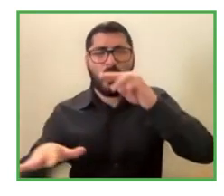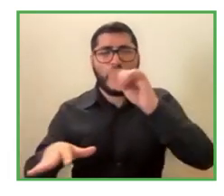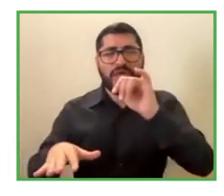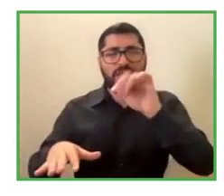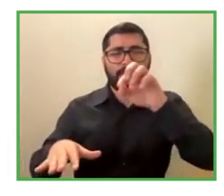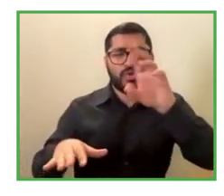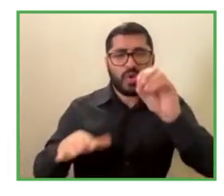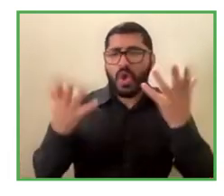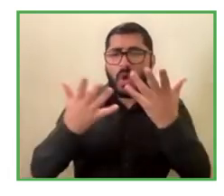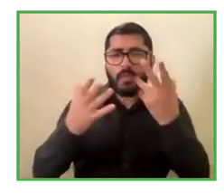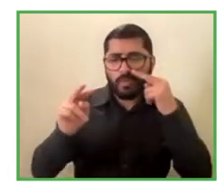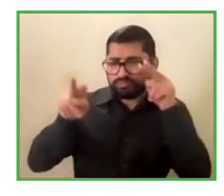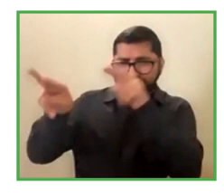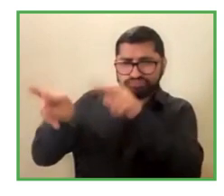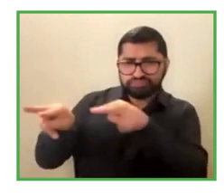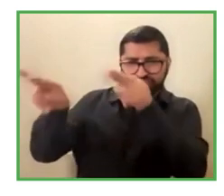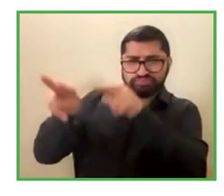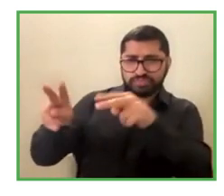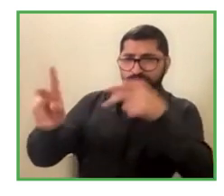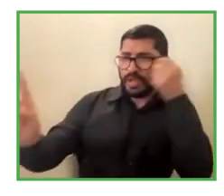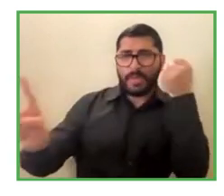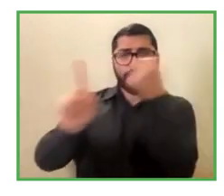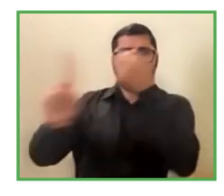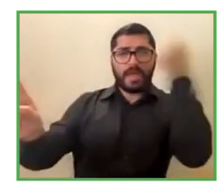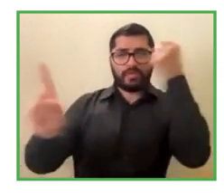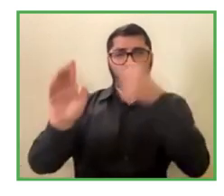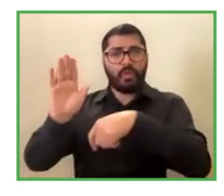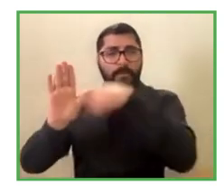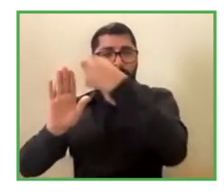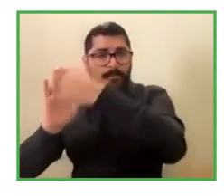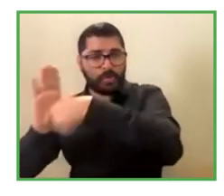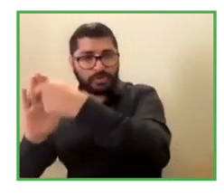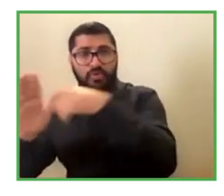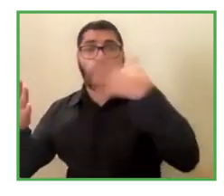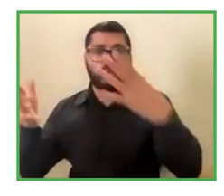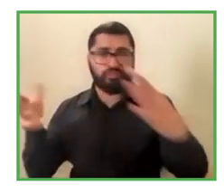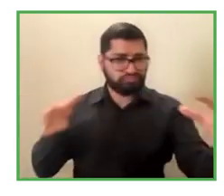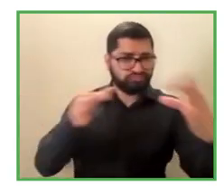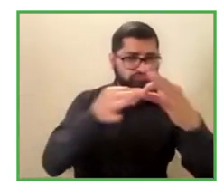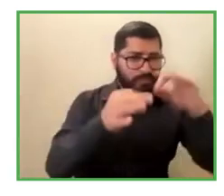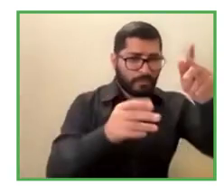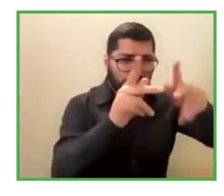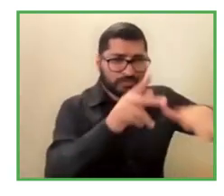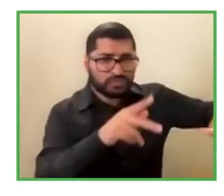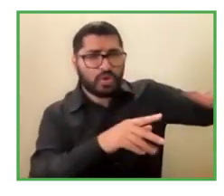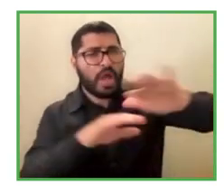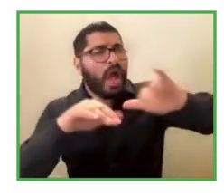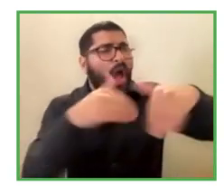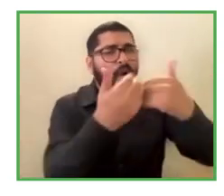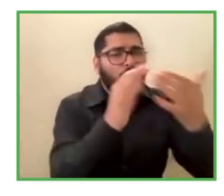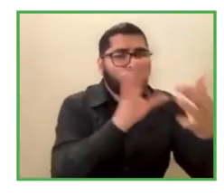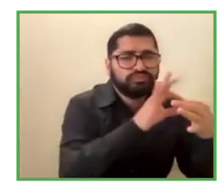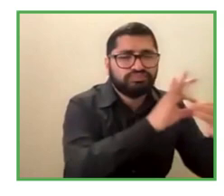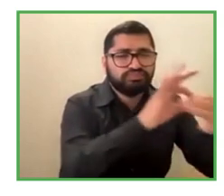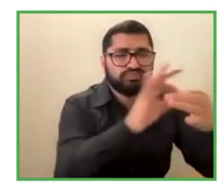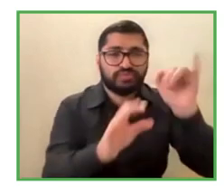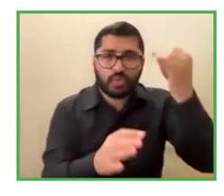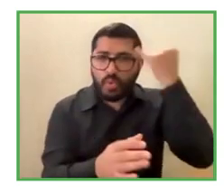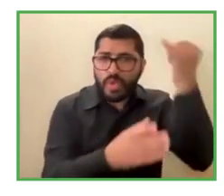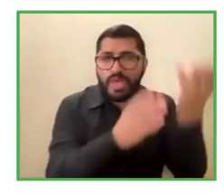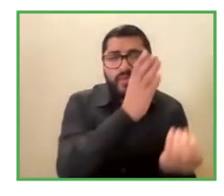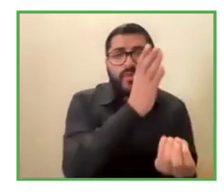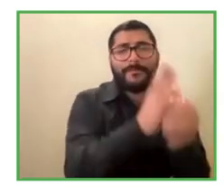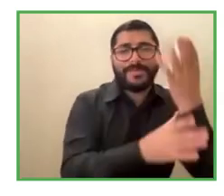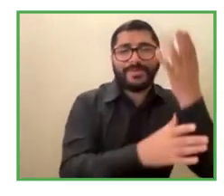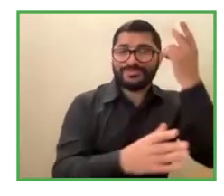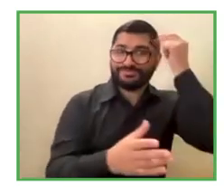see the impact of the project in this case in society and how is it connected with public initiatives where